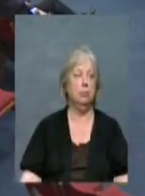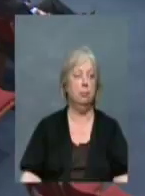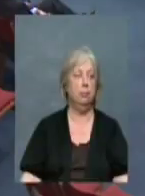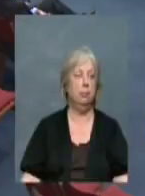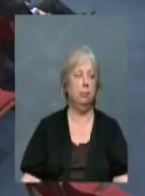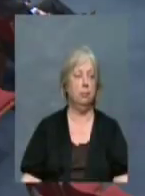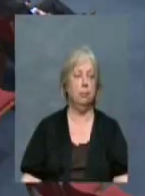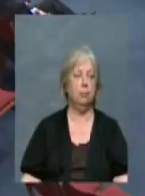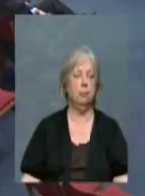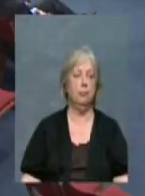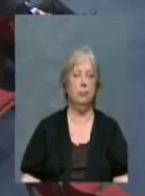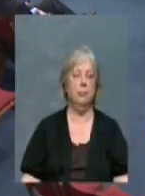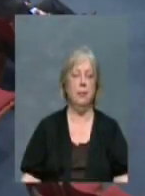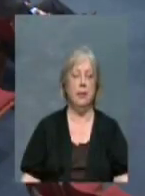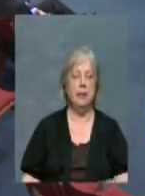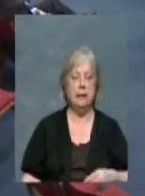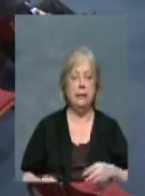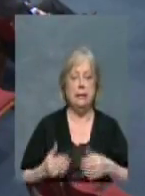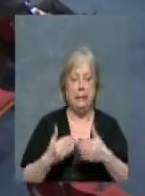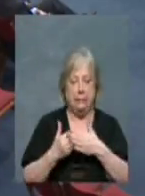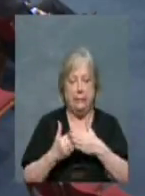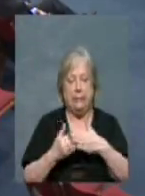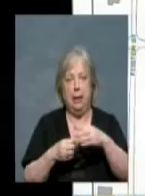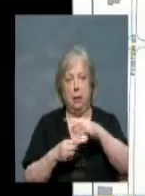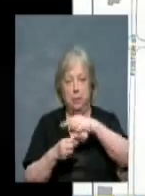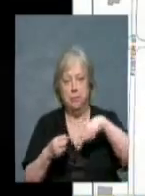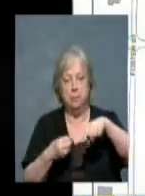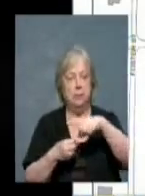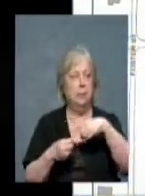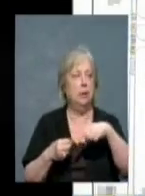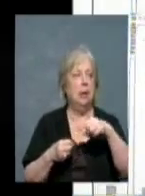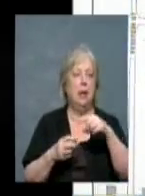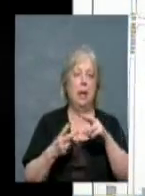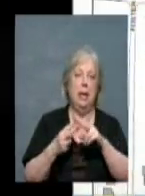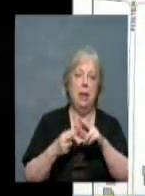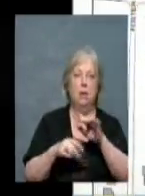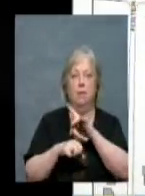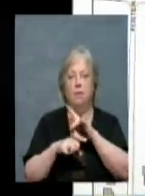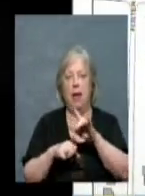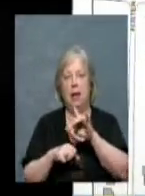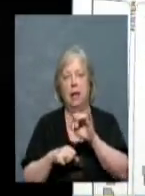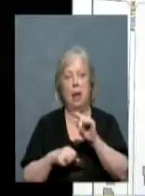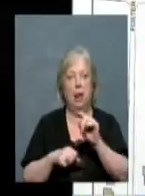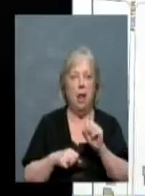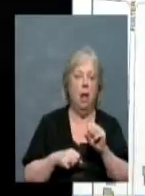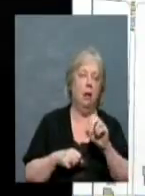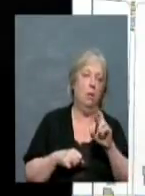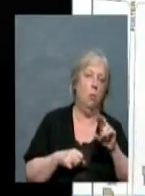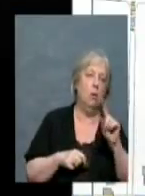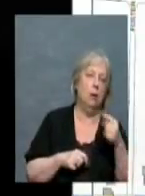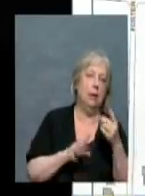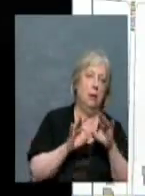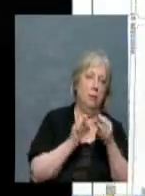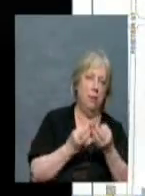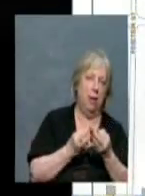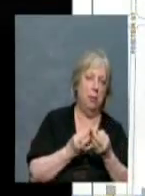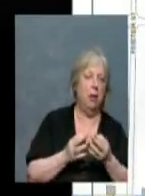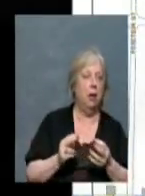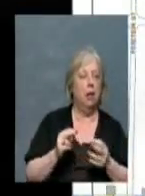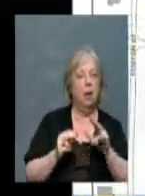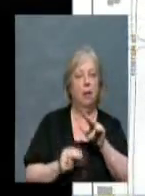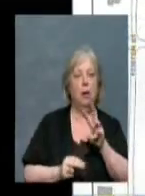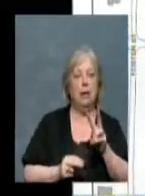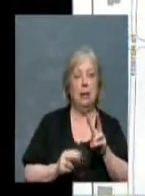In the immediate vicinity, it's either vacant lots or single-family. On the north side of